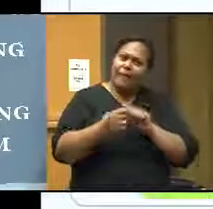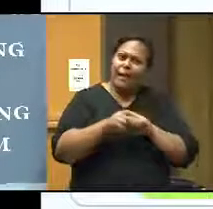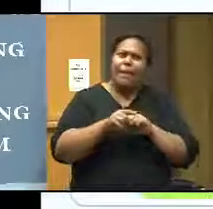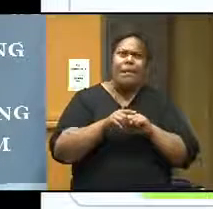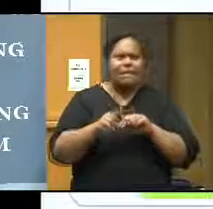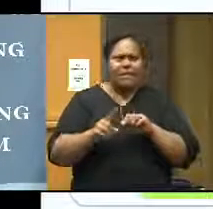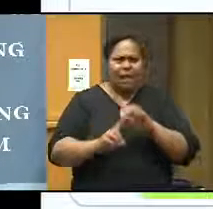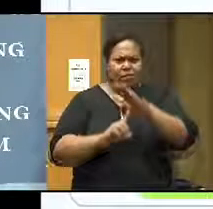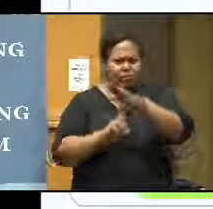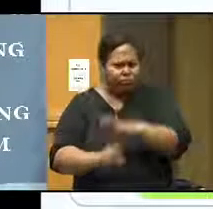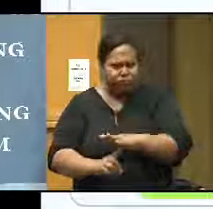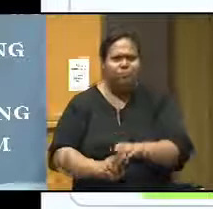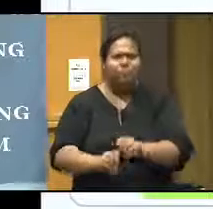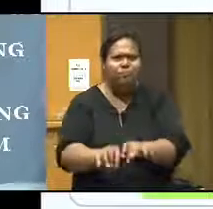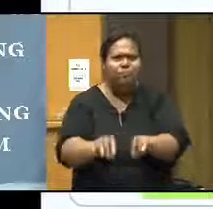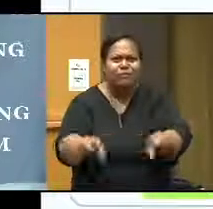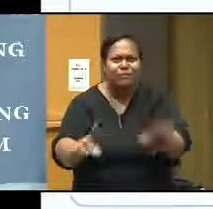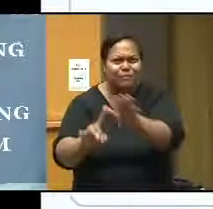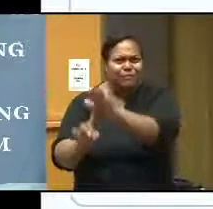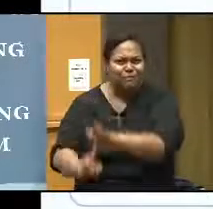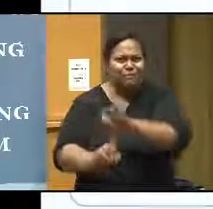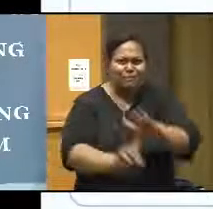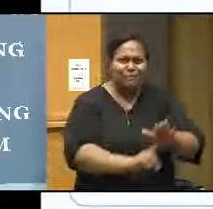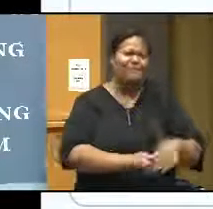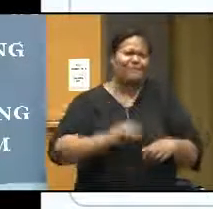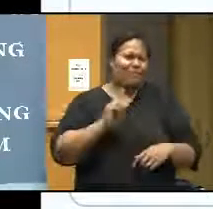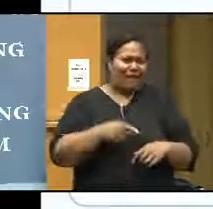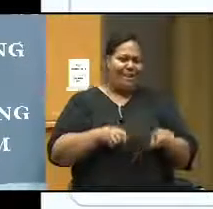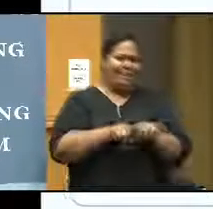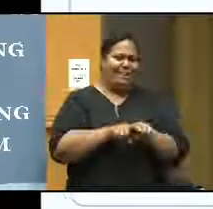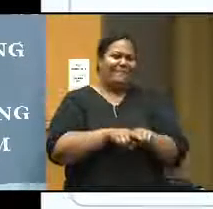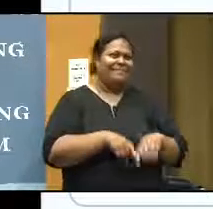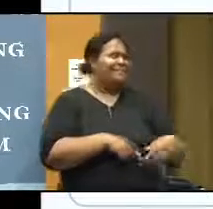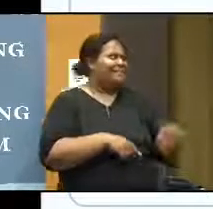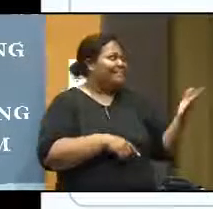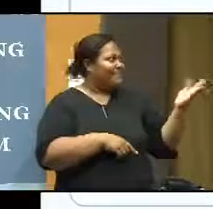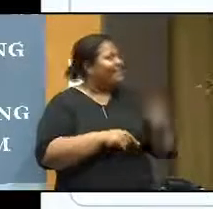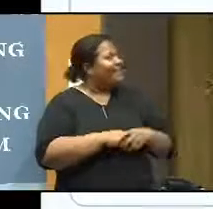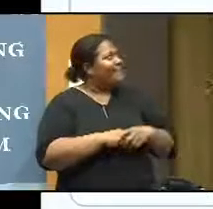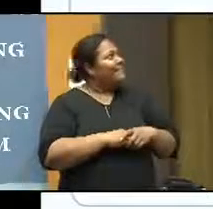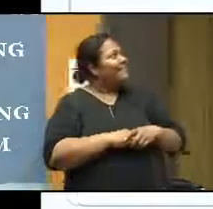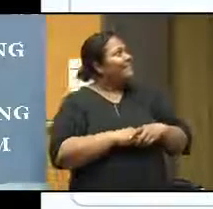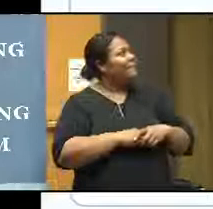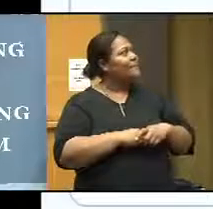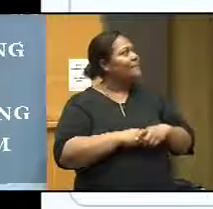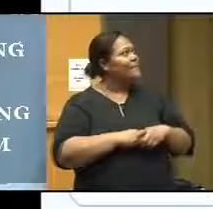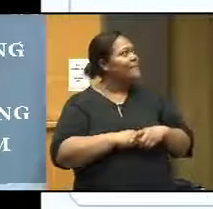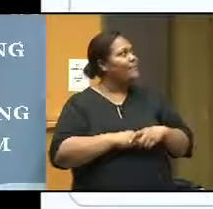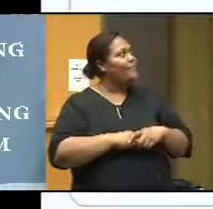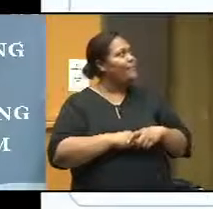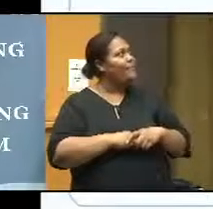the same concept is applied for the students' feedback as well. Okay? Well, the feedbacks, if you look into